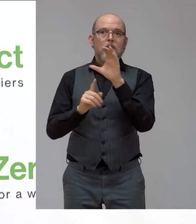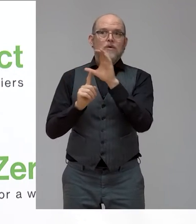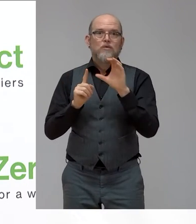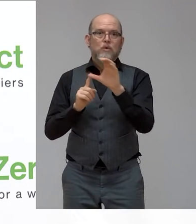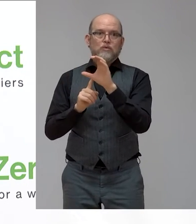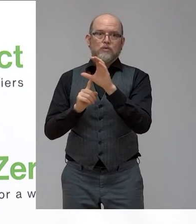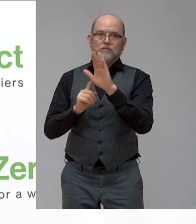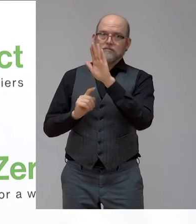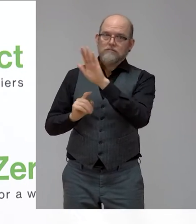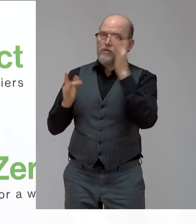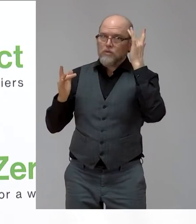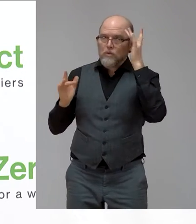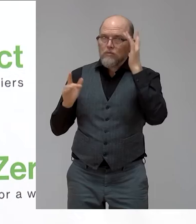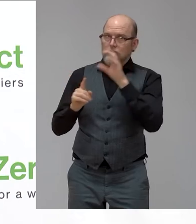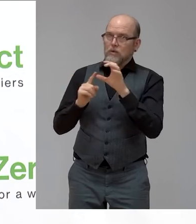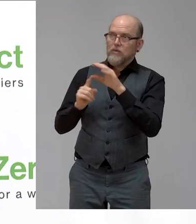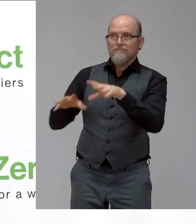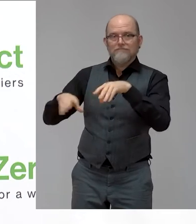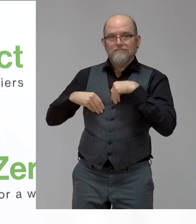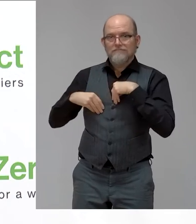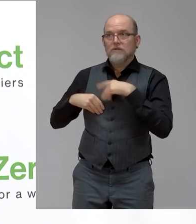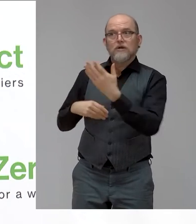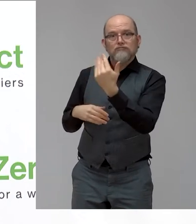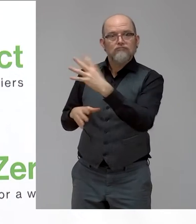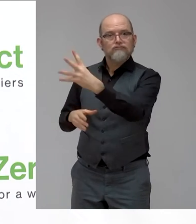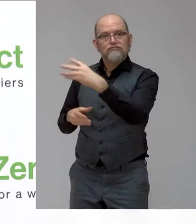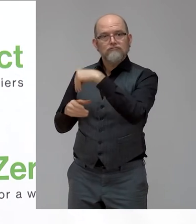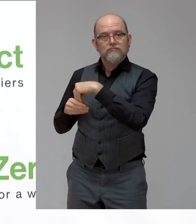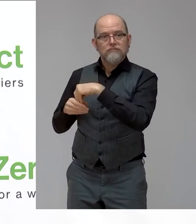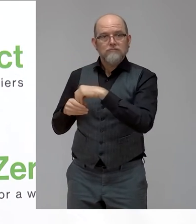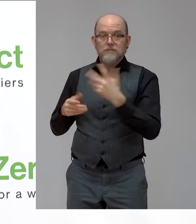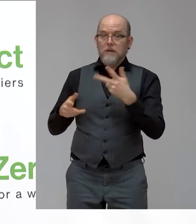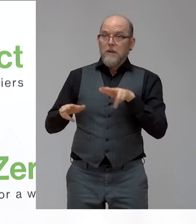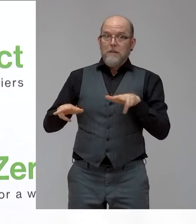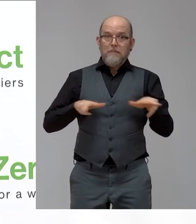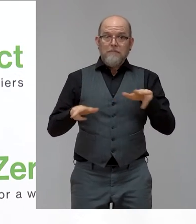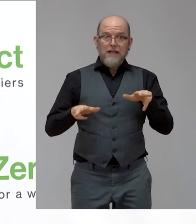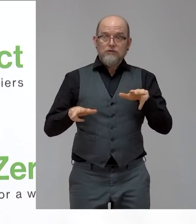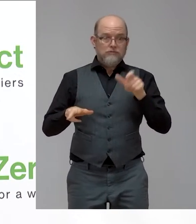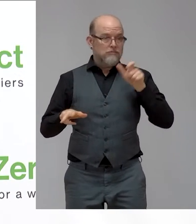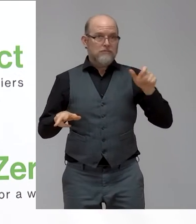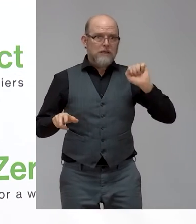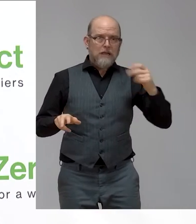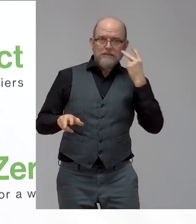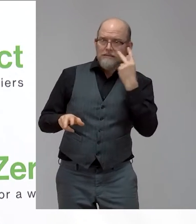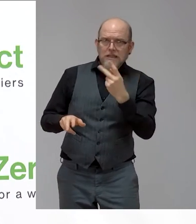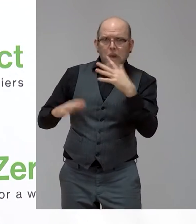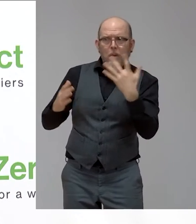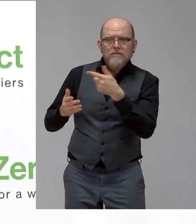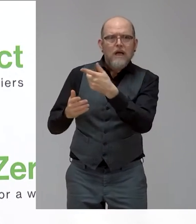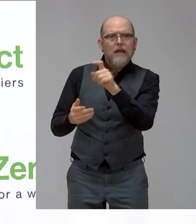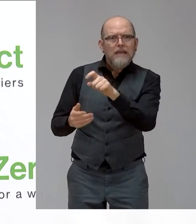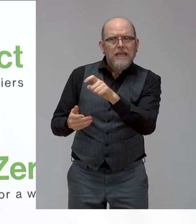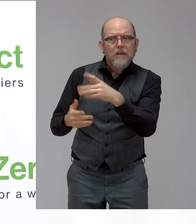The managers that are able to see and to hear and to give a chance. And a process that ensures